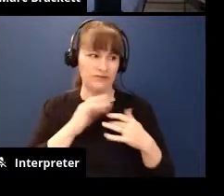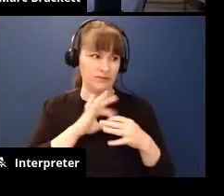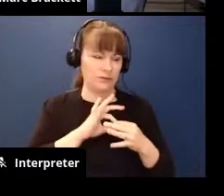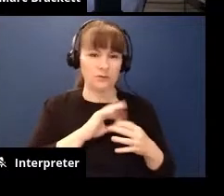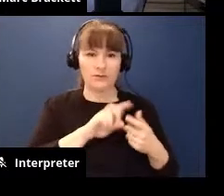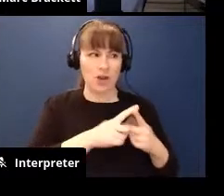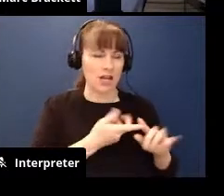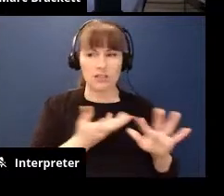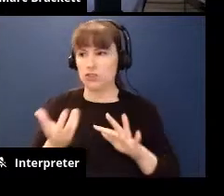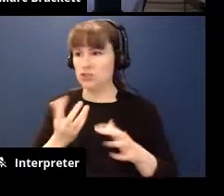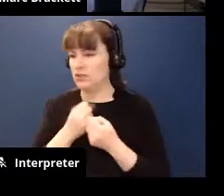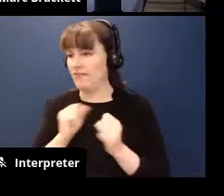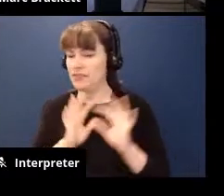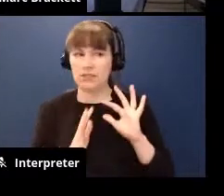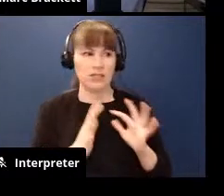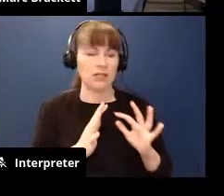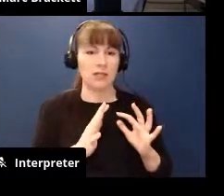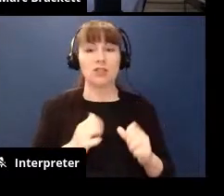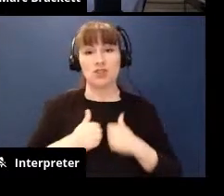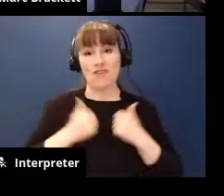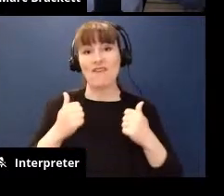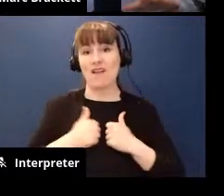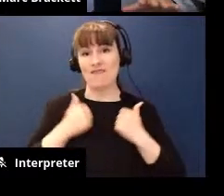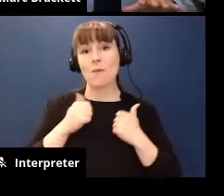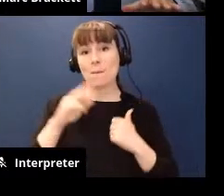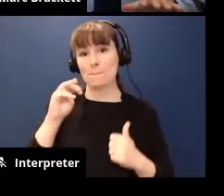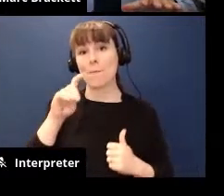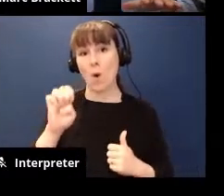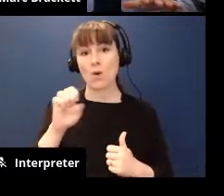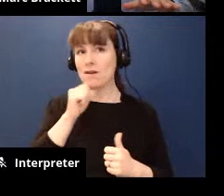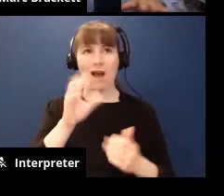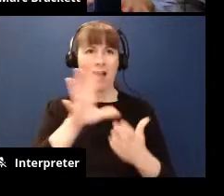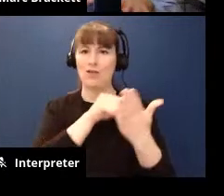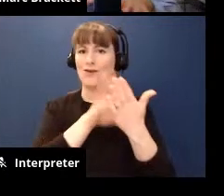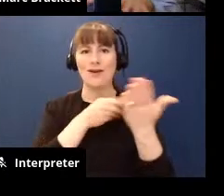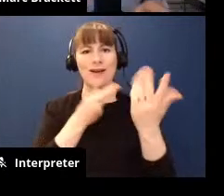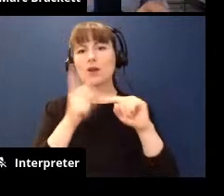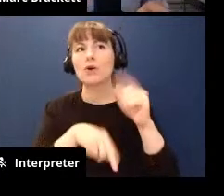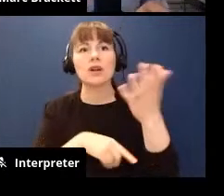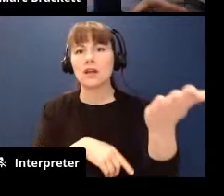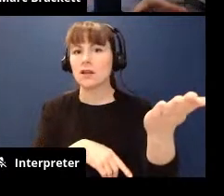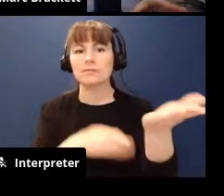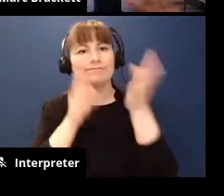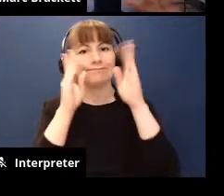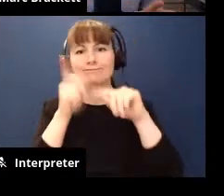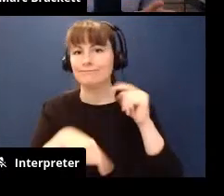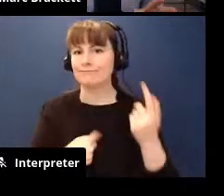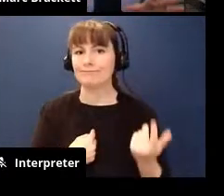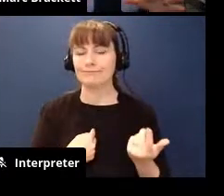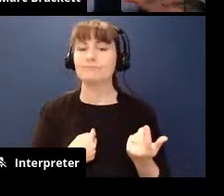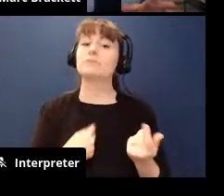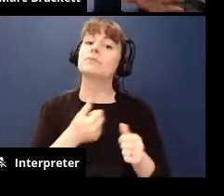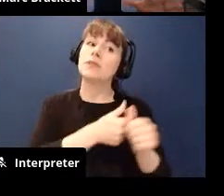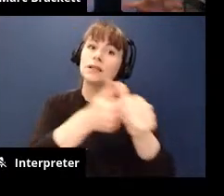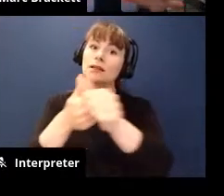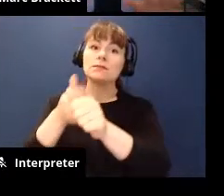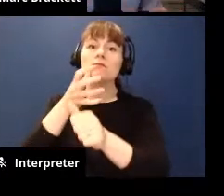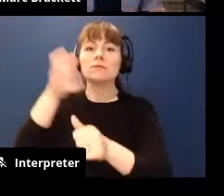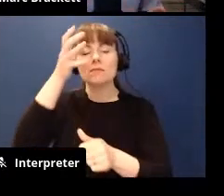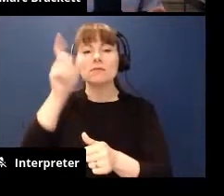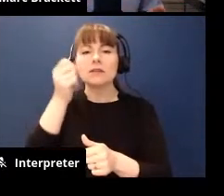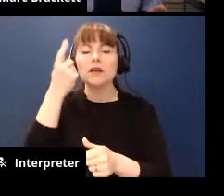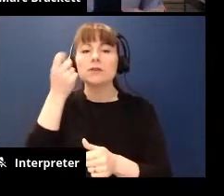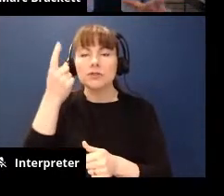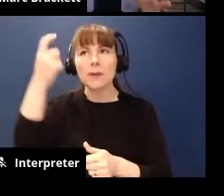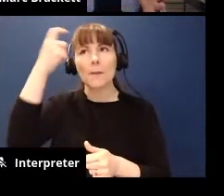worrying about safety survivor mode not learning mode so i think every parent needs to understand how the brain